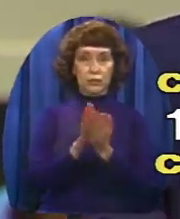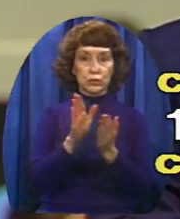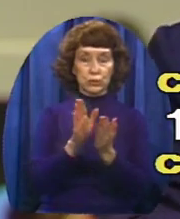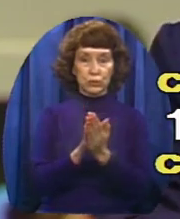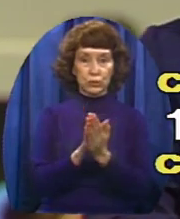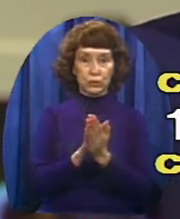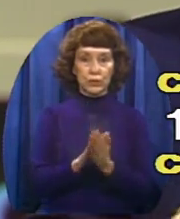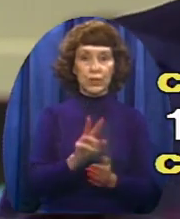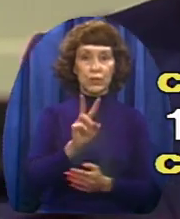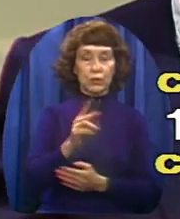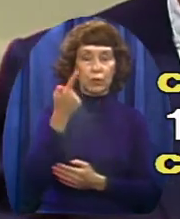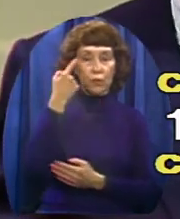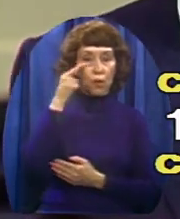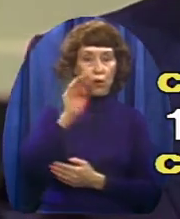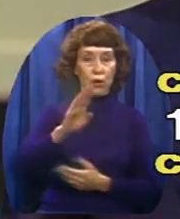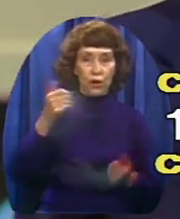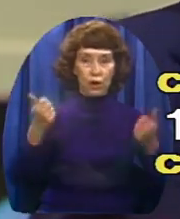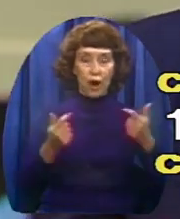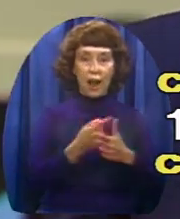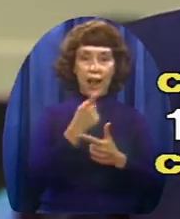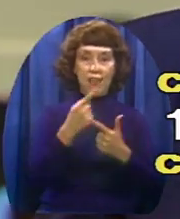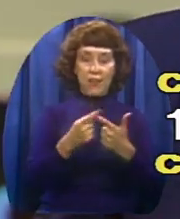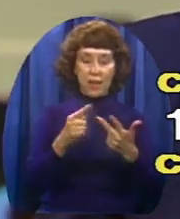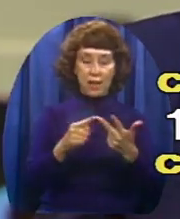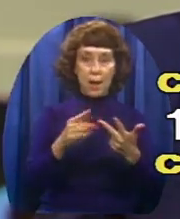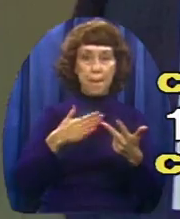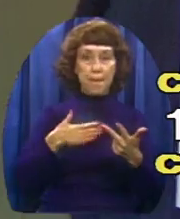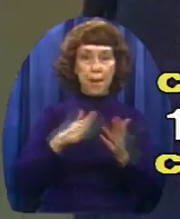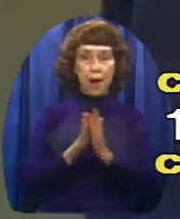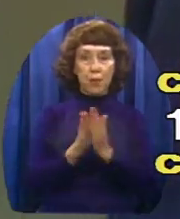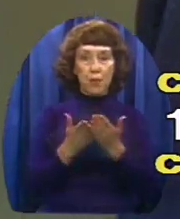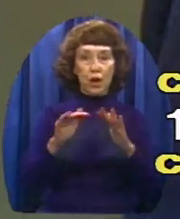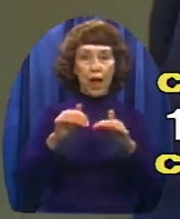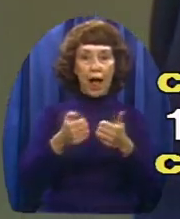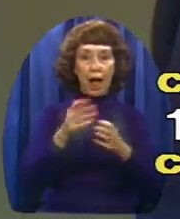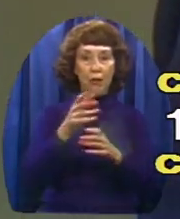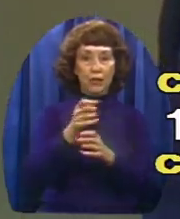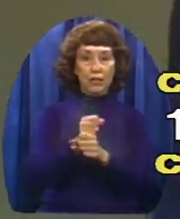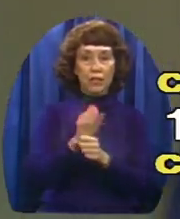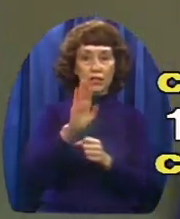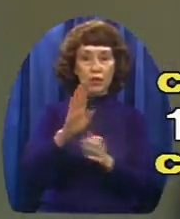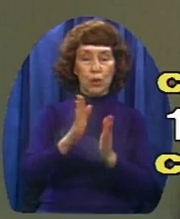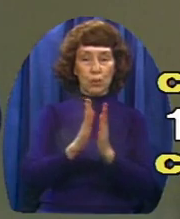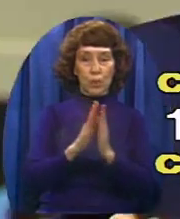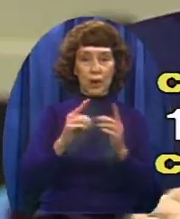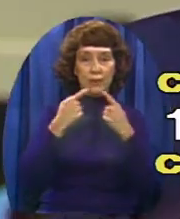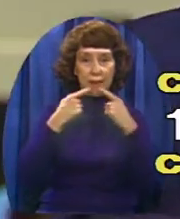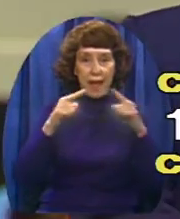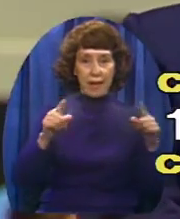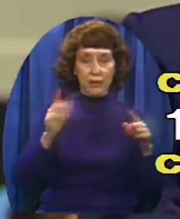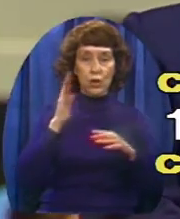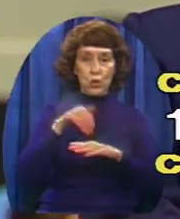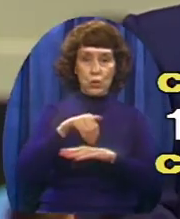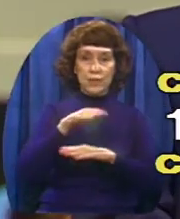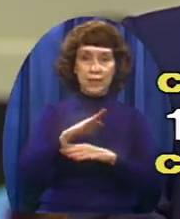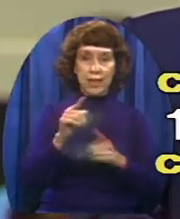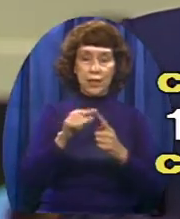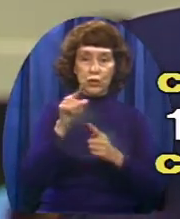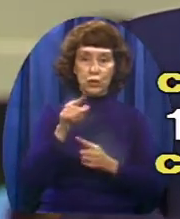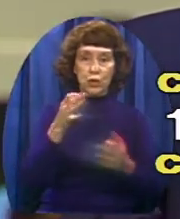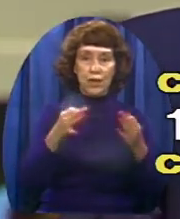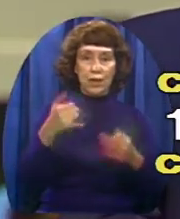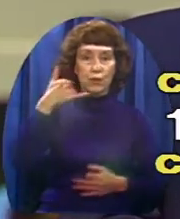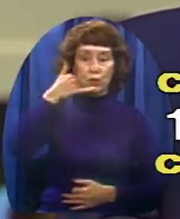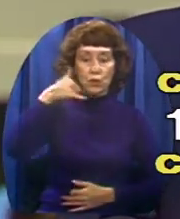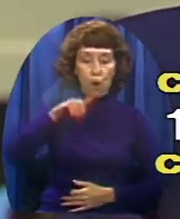for your vehicles. And then my booklet, How to Get Your Prayers Answered. We'll ship both of these to you today. You'll have them in just several